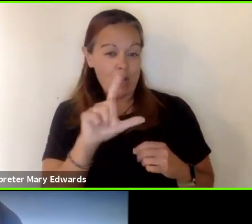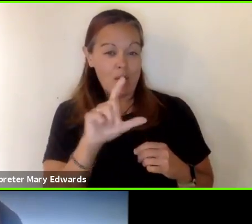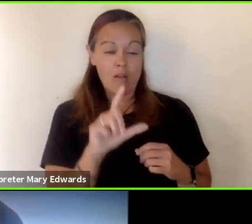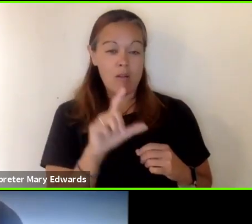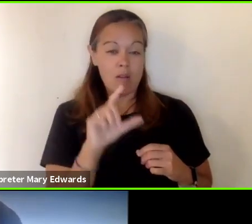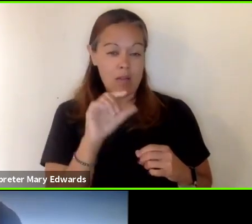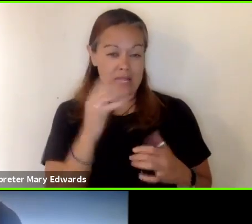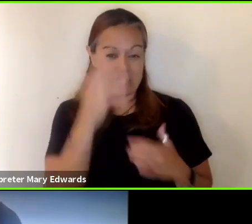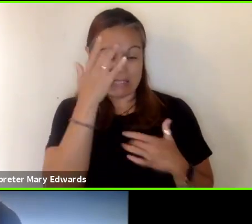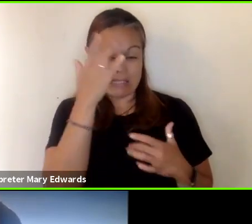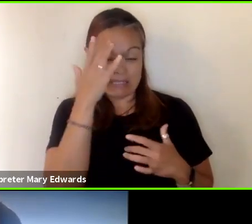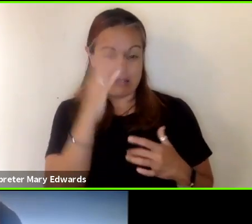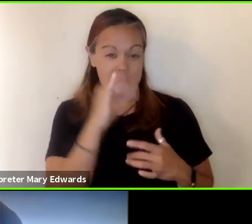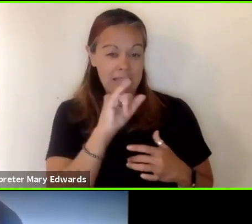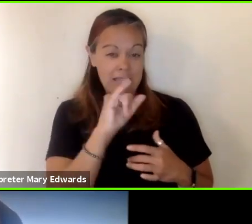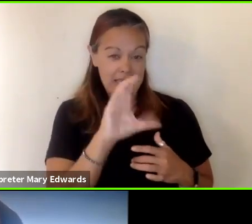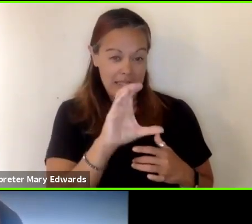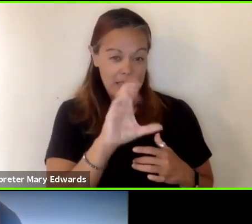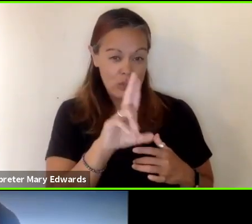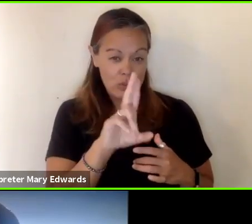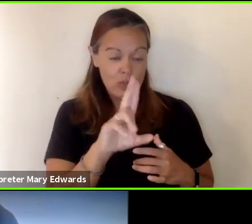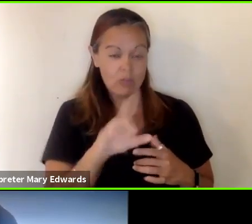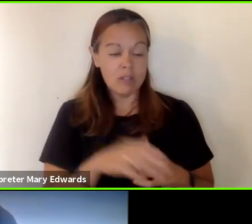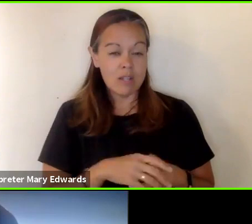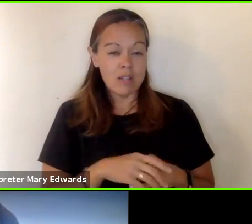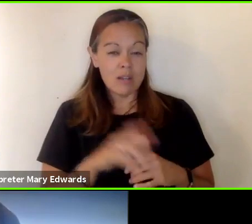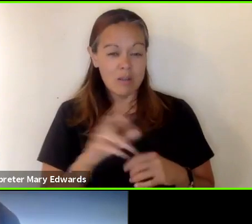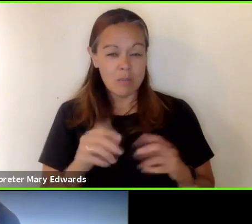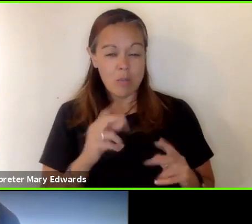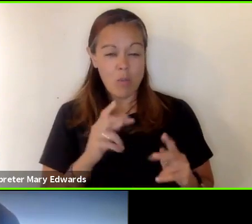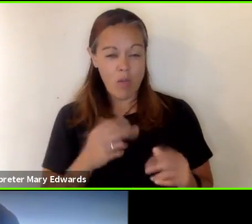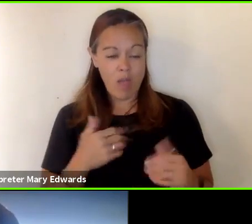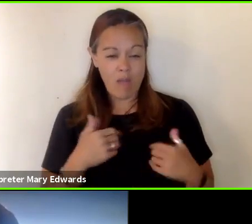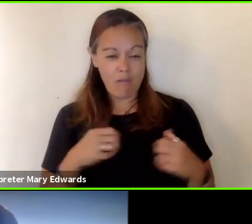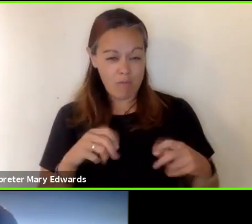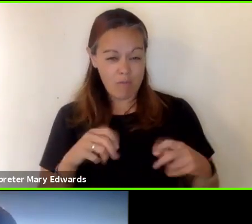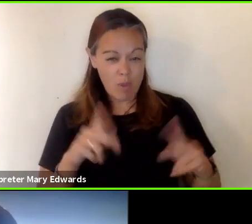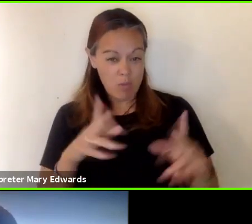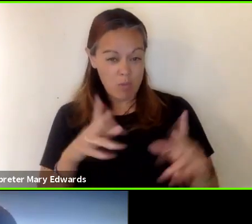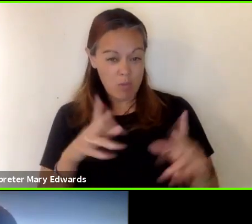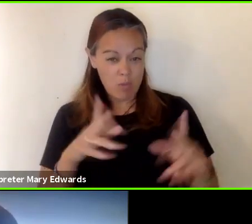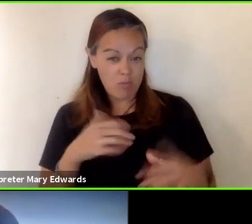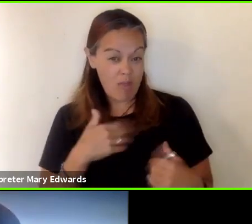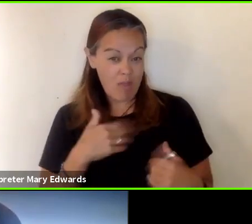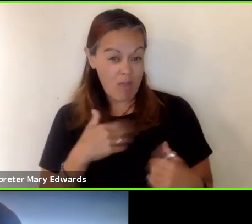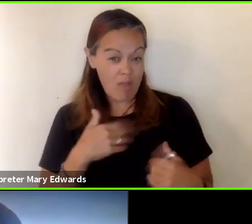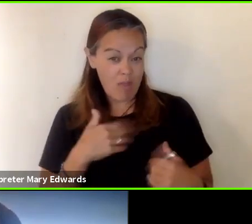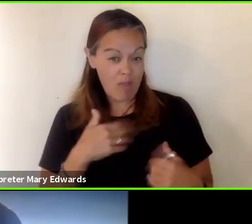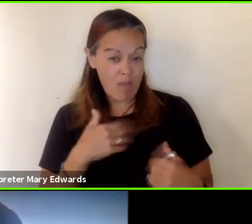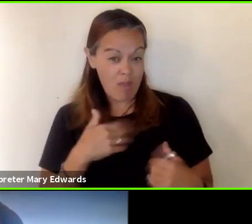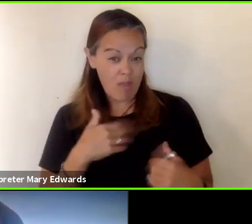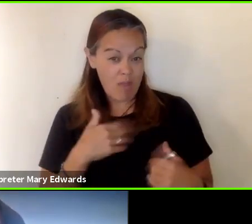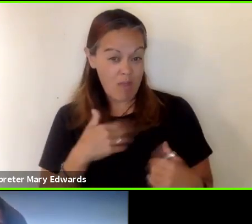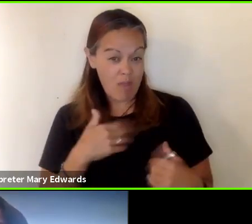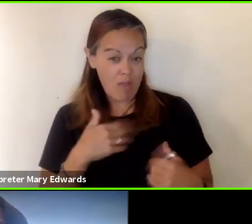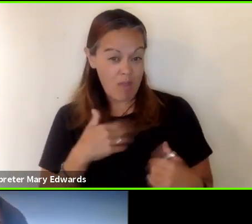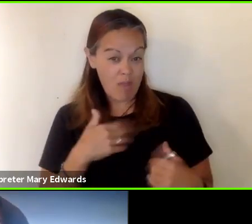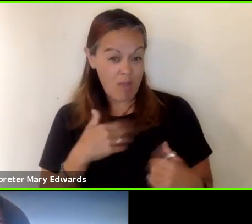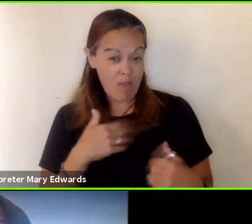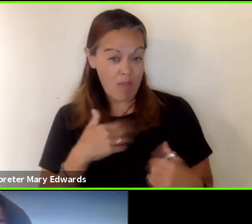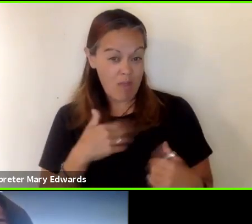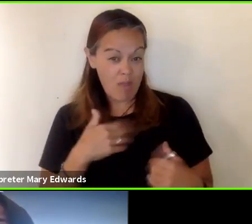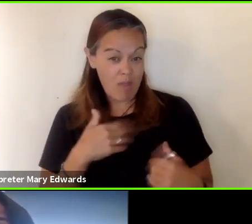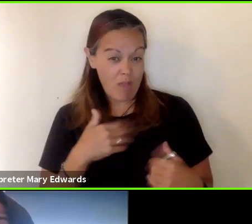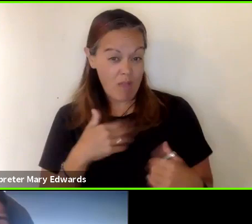in our county six hospitals or people who had the opportunity to be vaccinated but chose not to be it is